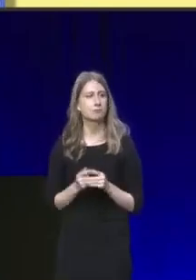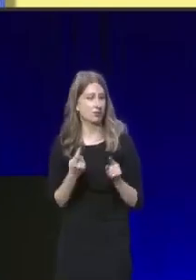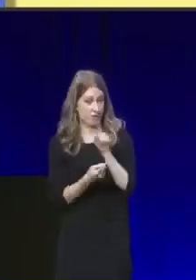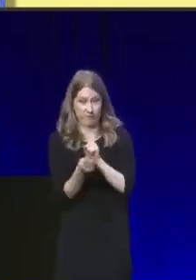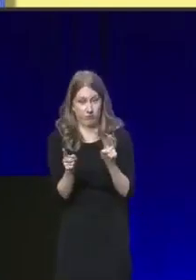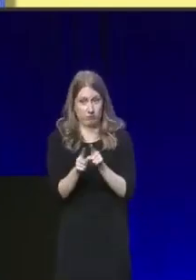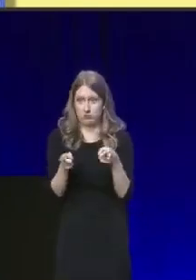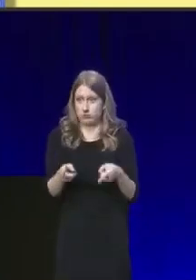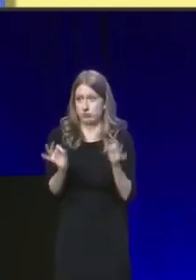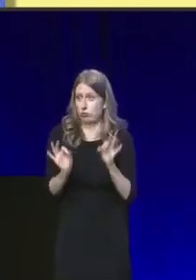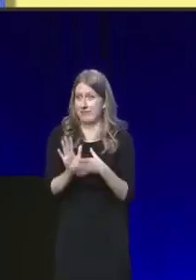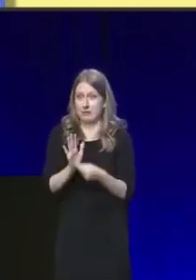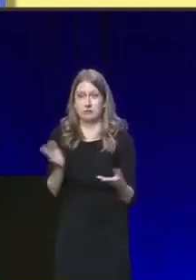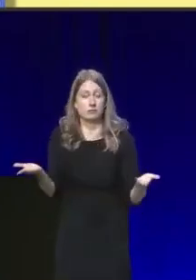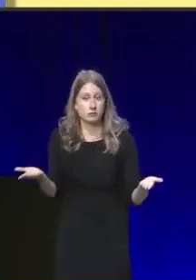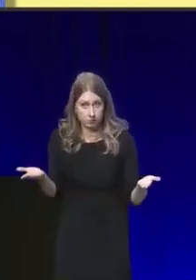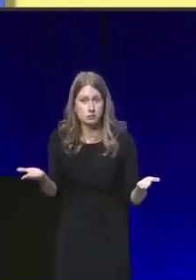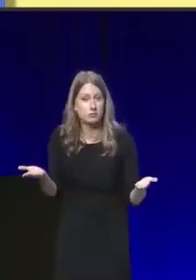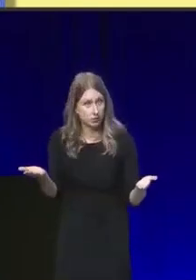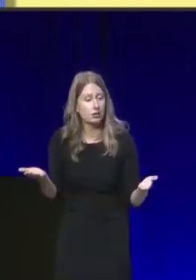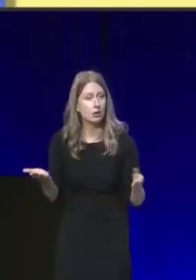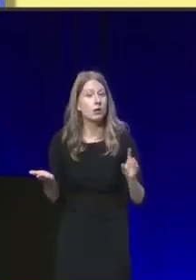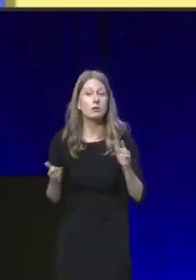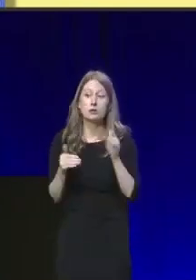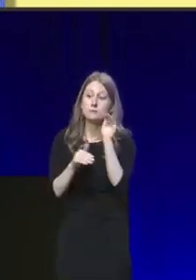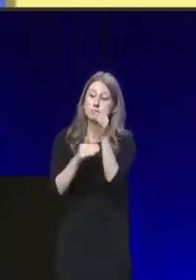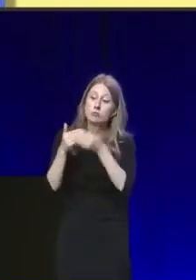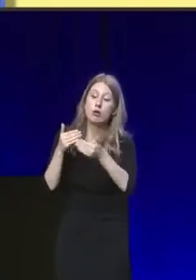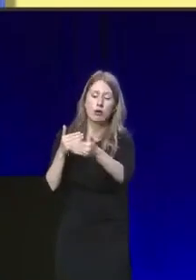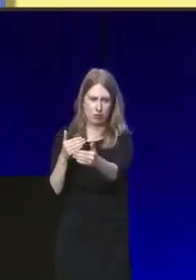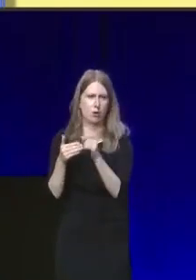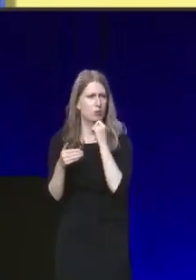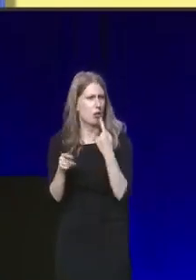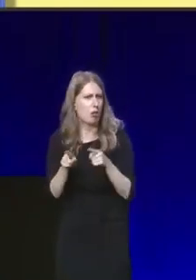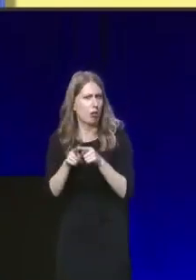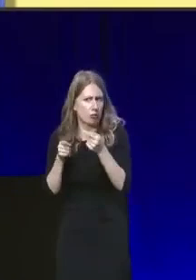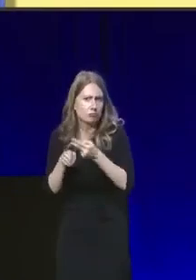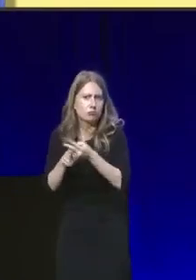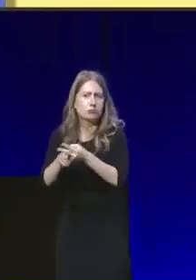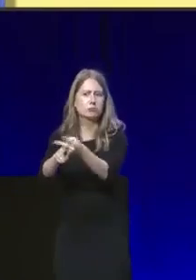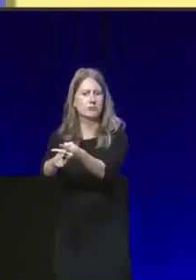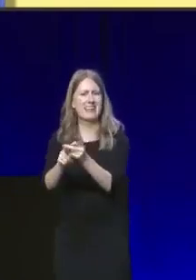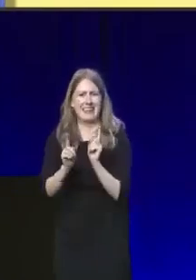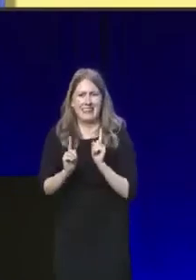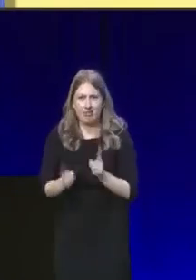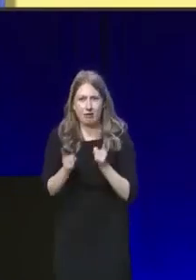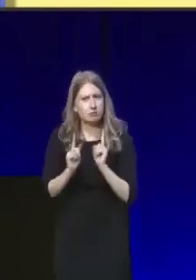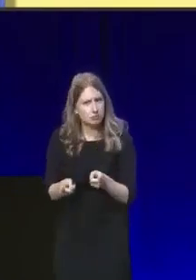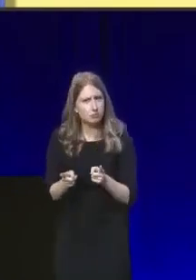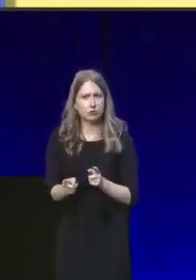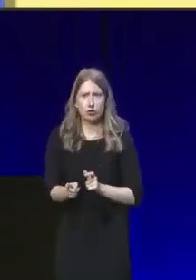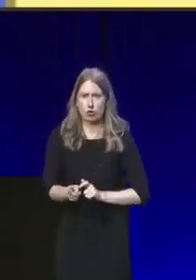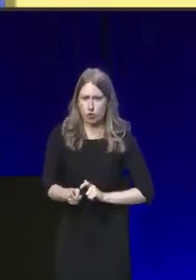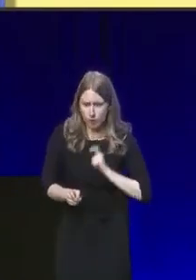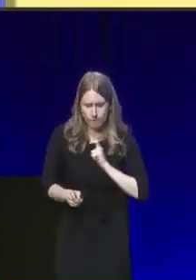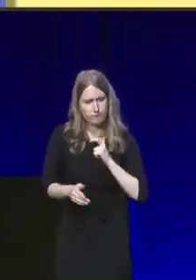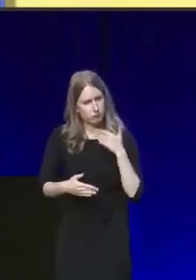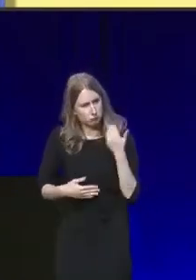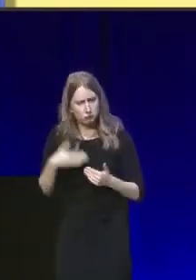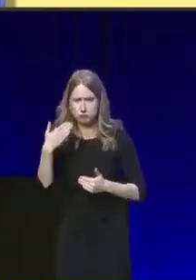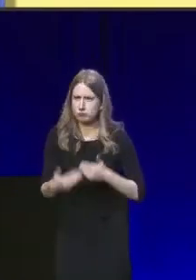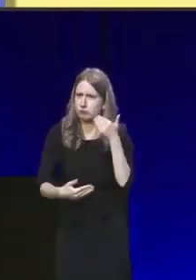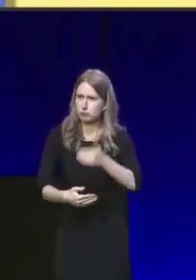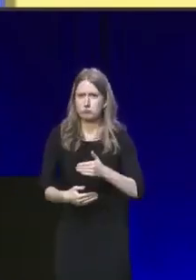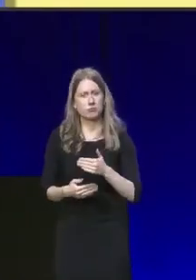this conference. That's what's going to happen in the future. That is the foundation of a confident, sure-footed Scottish